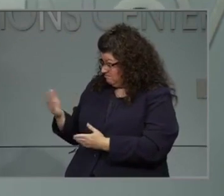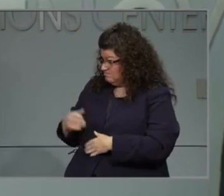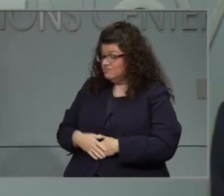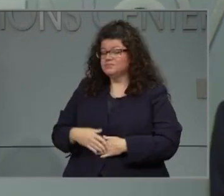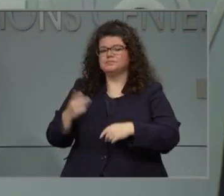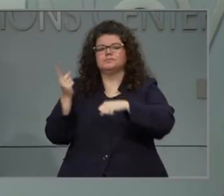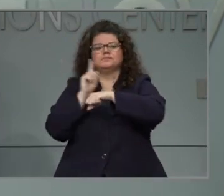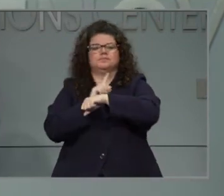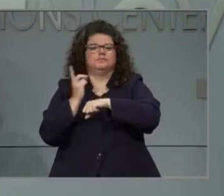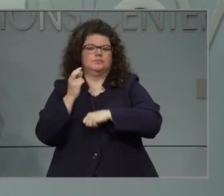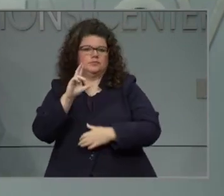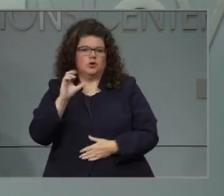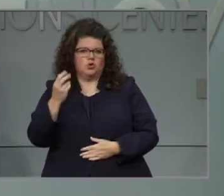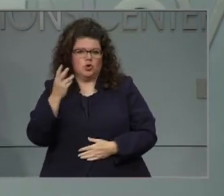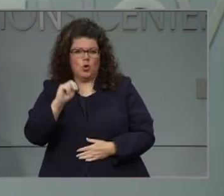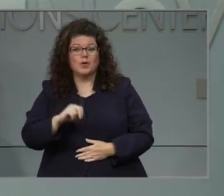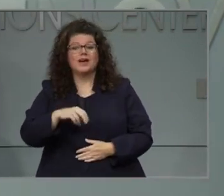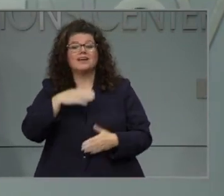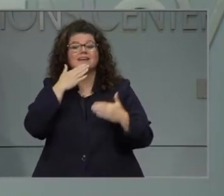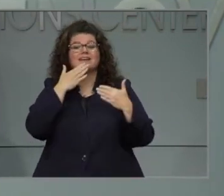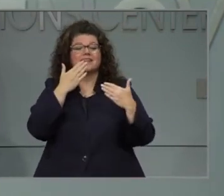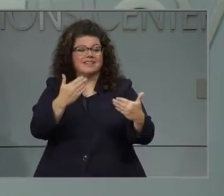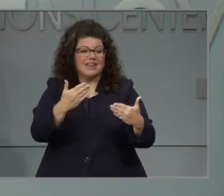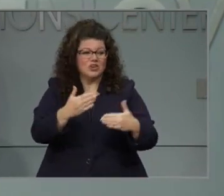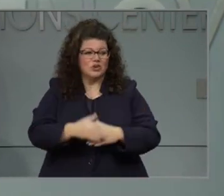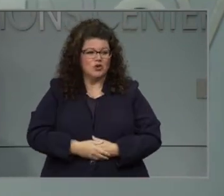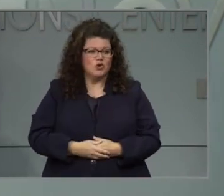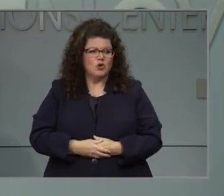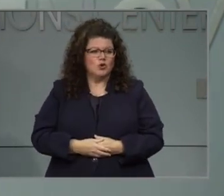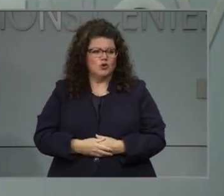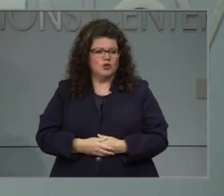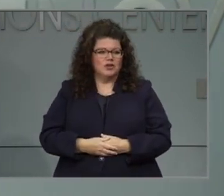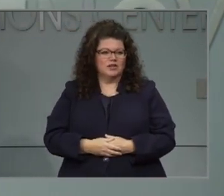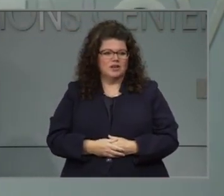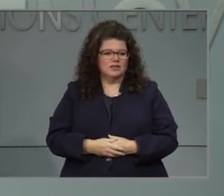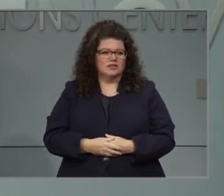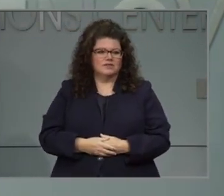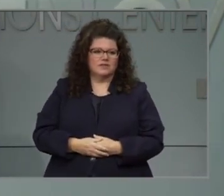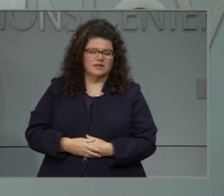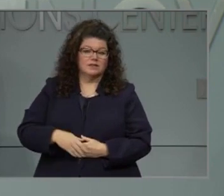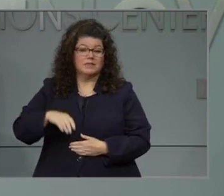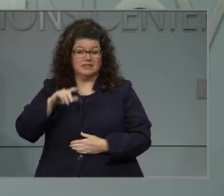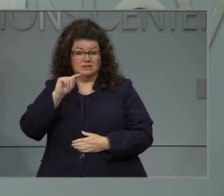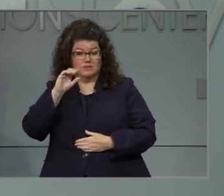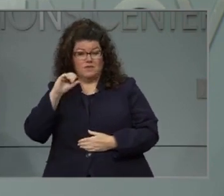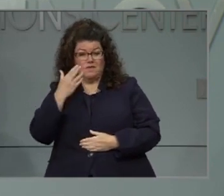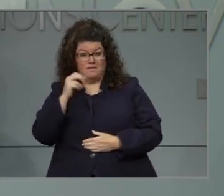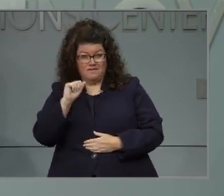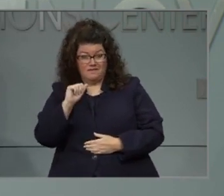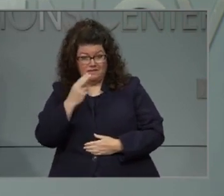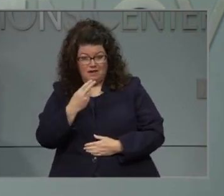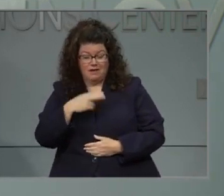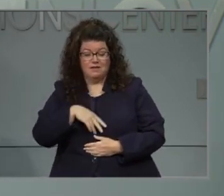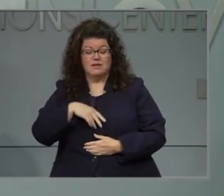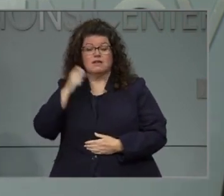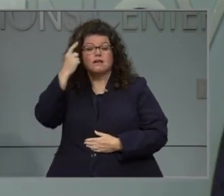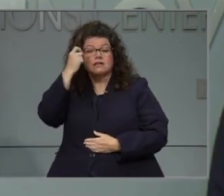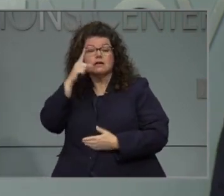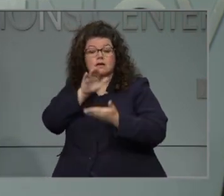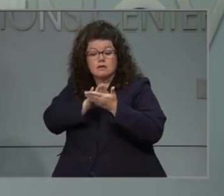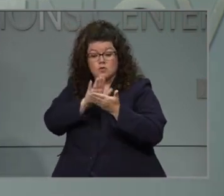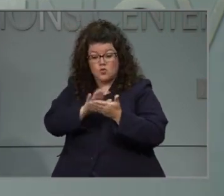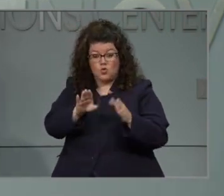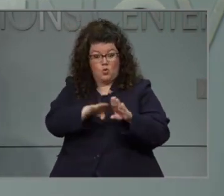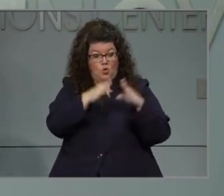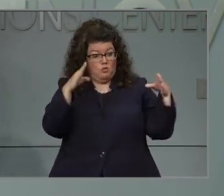Well, thanks, Jonah and Shana Tova. I also wanted to point out that you have to understand with school reopening